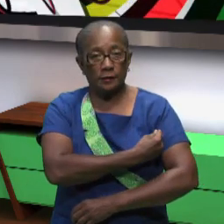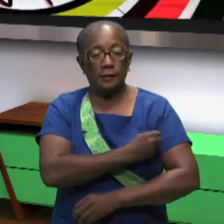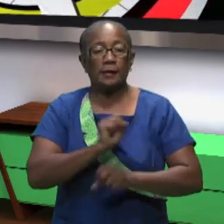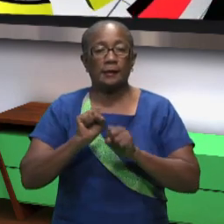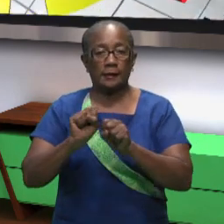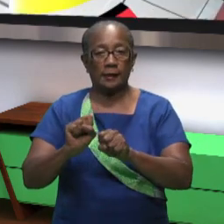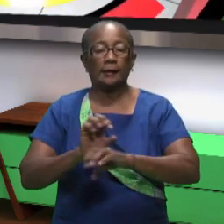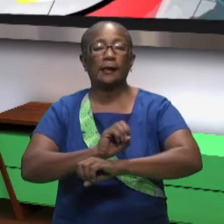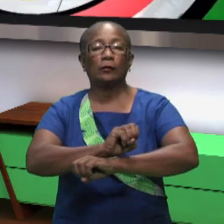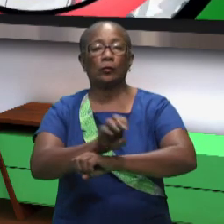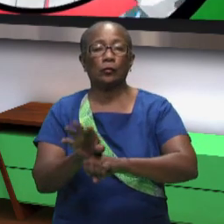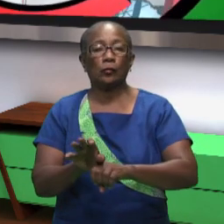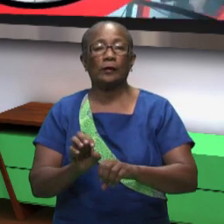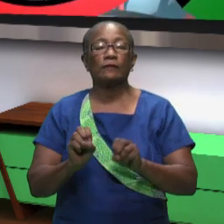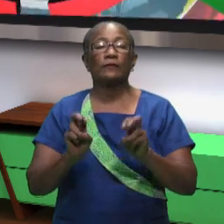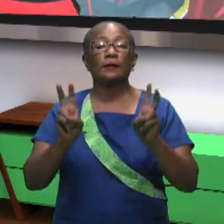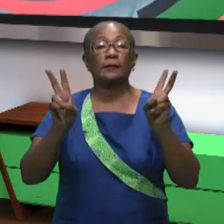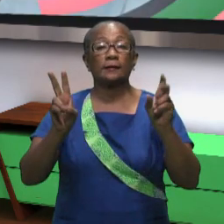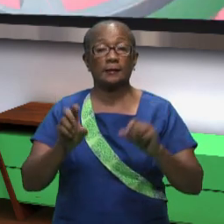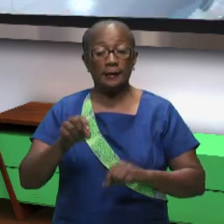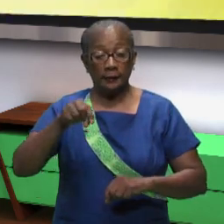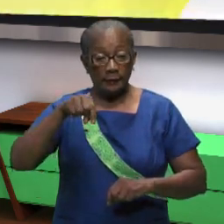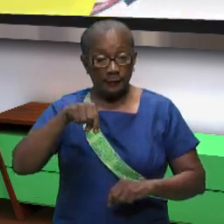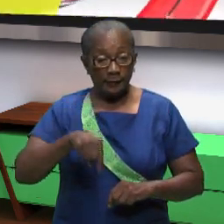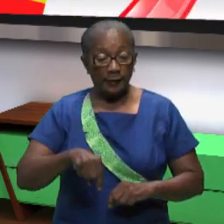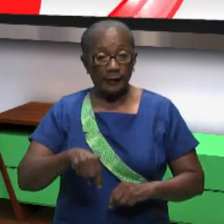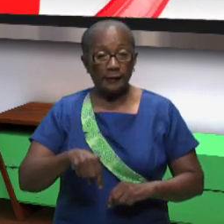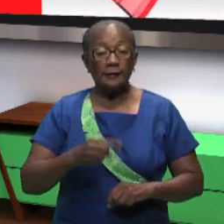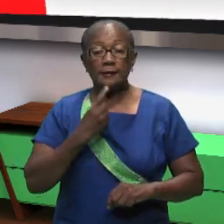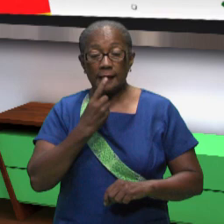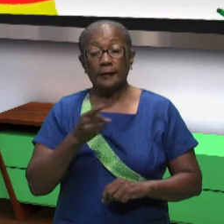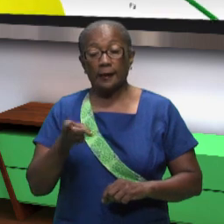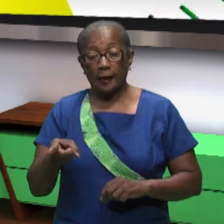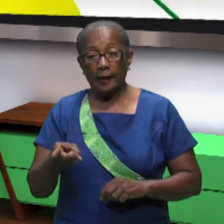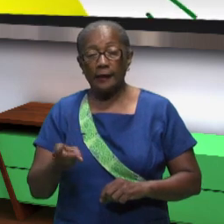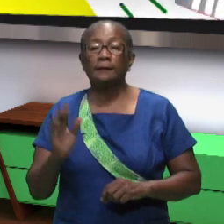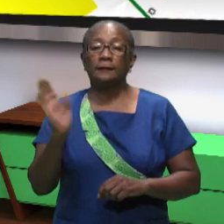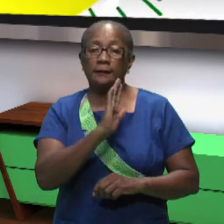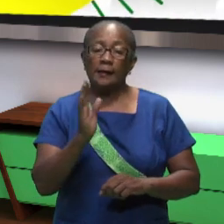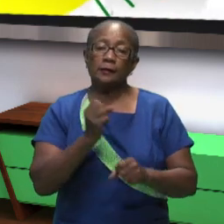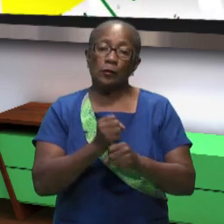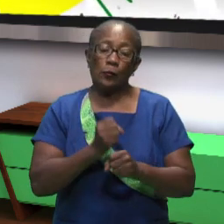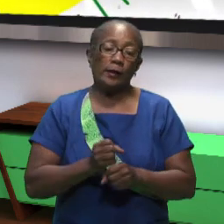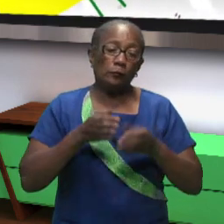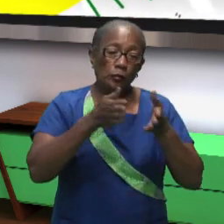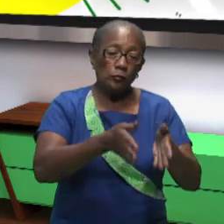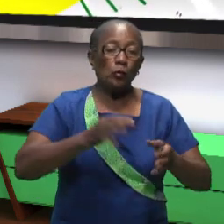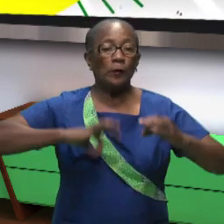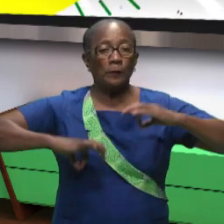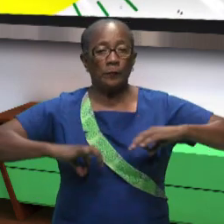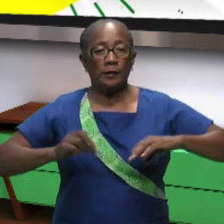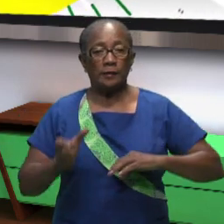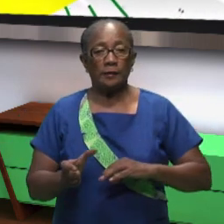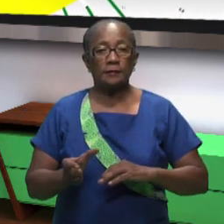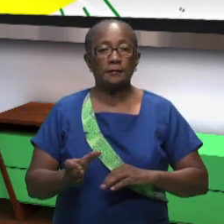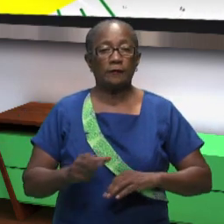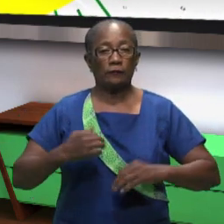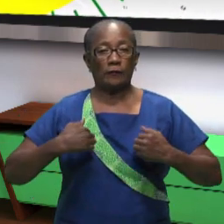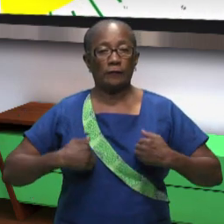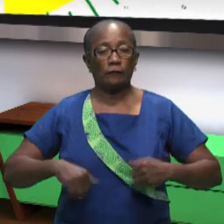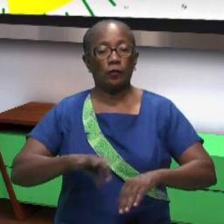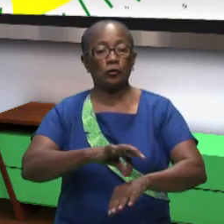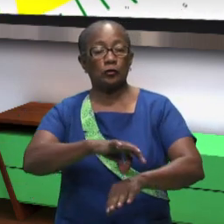coronavirus the tribal chief announced this during a working visit by the minister of health ammar